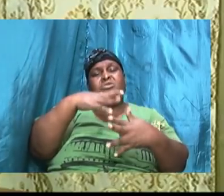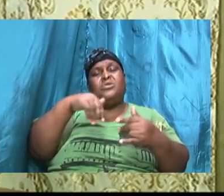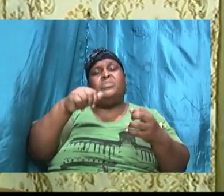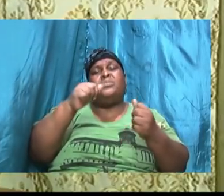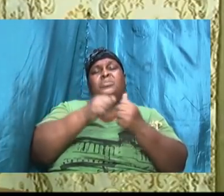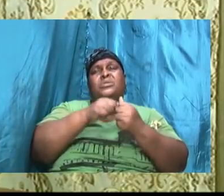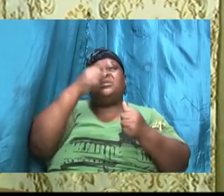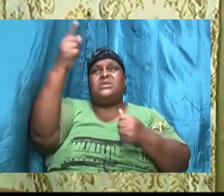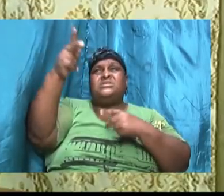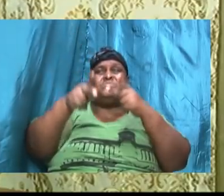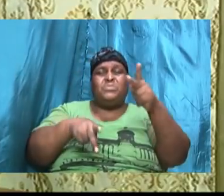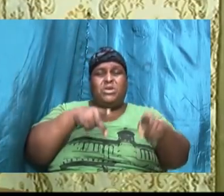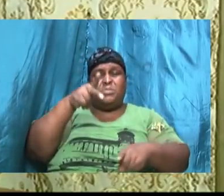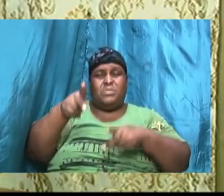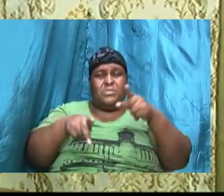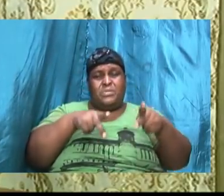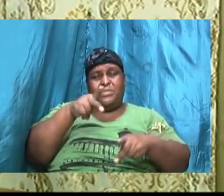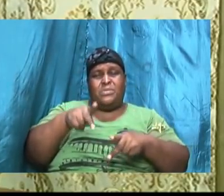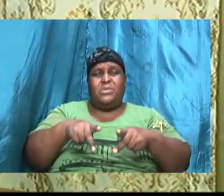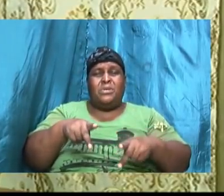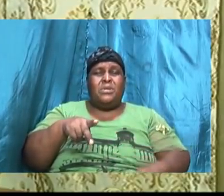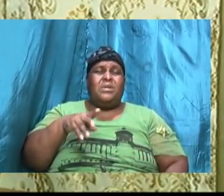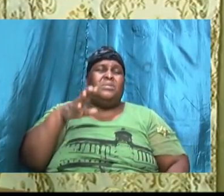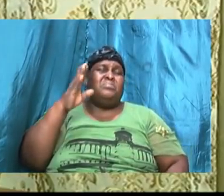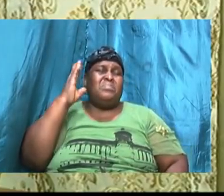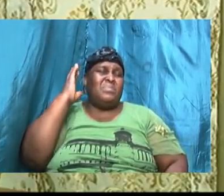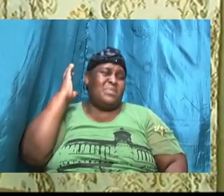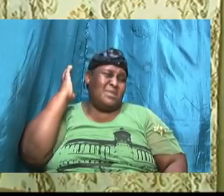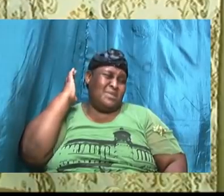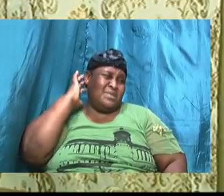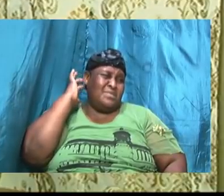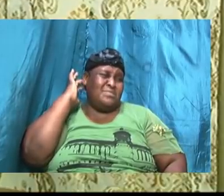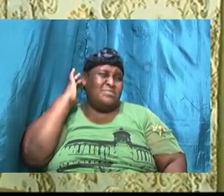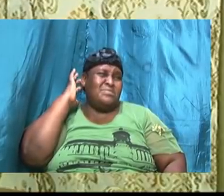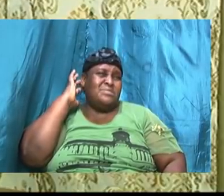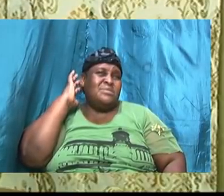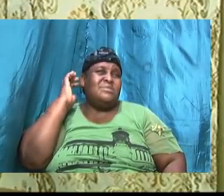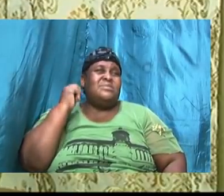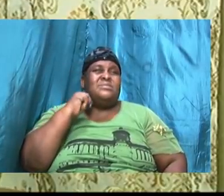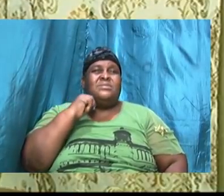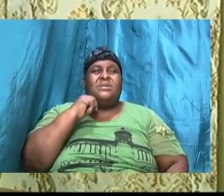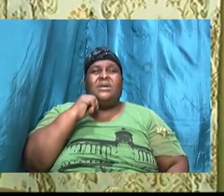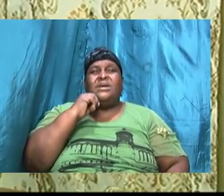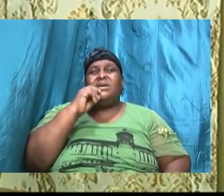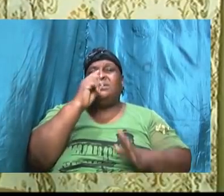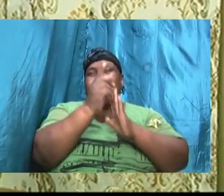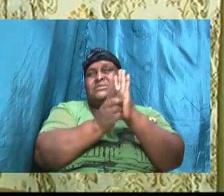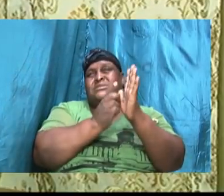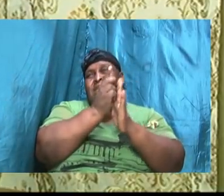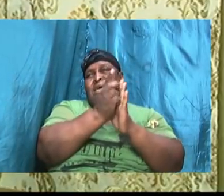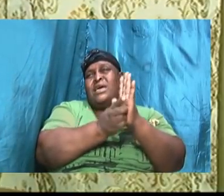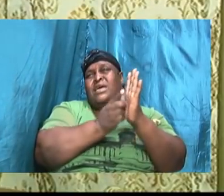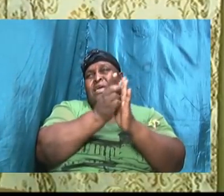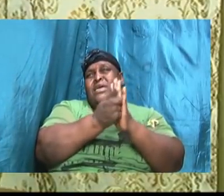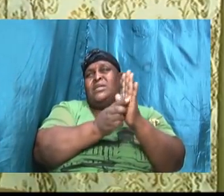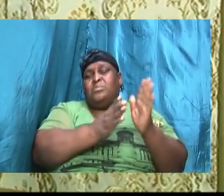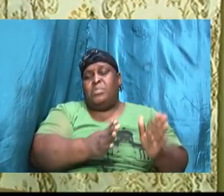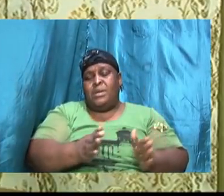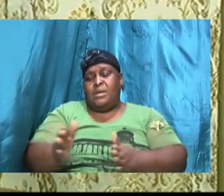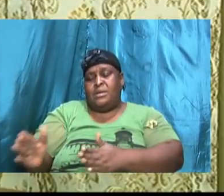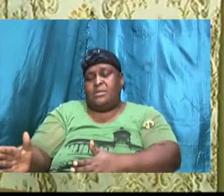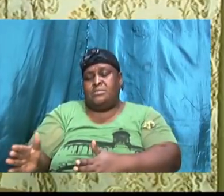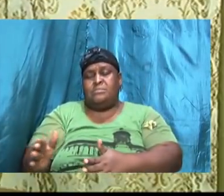to a design plan the Bible in Psalms 156 verses 6